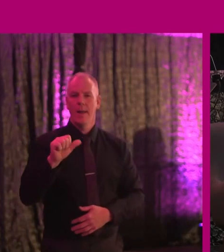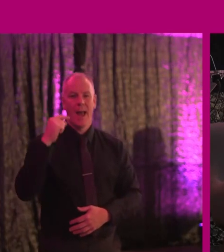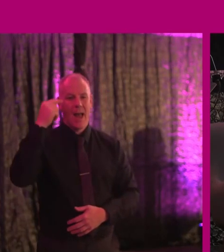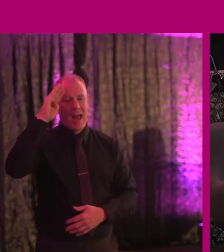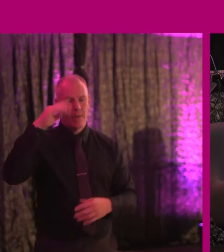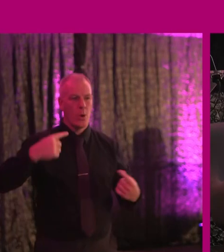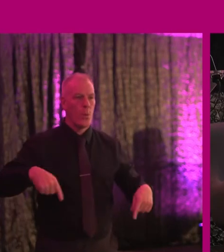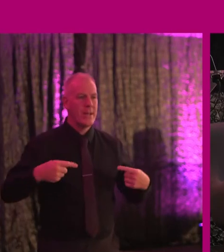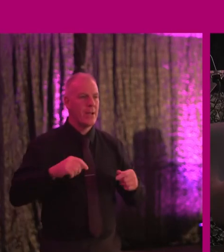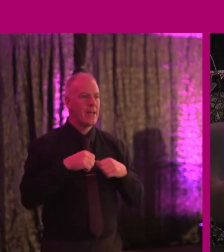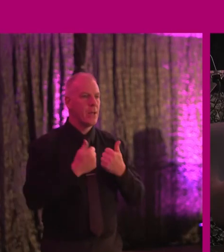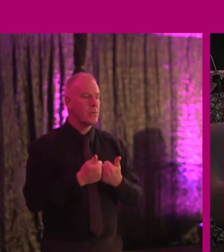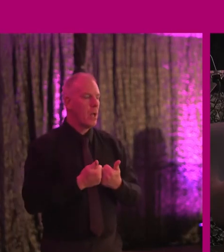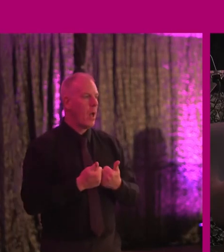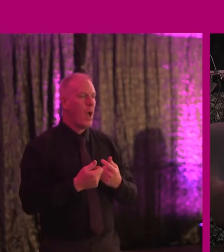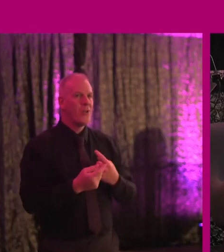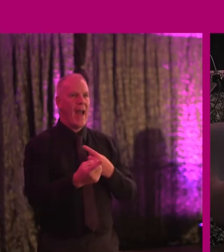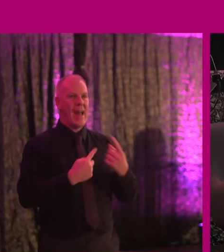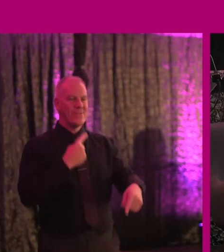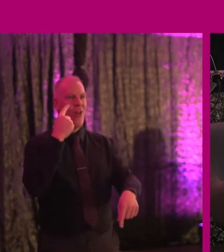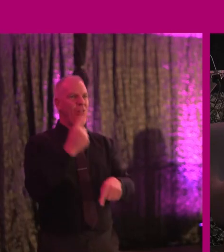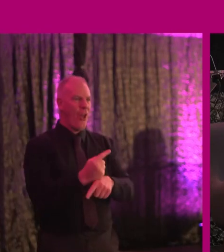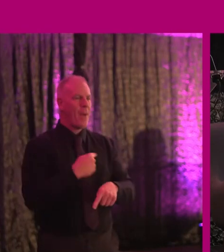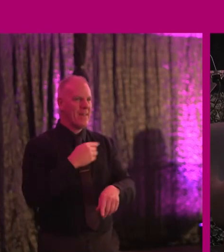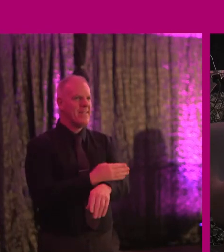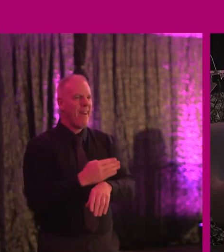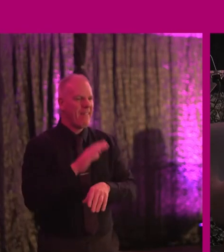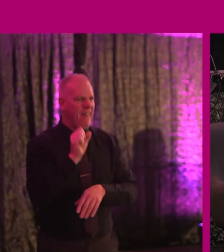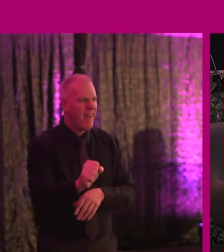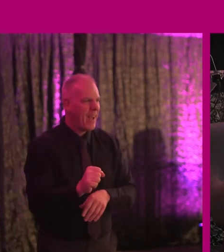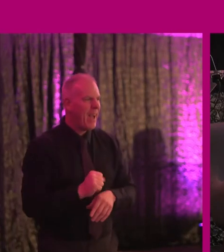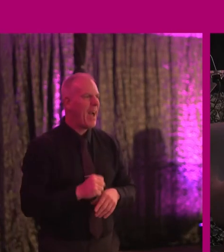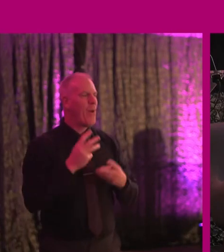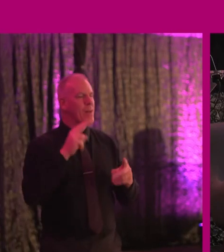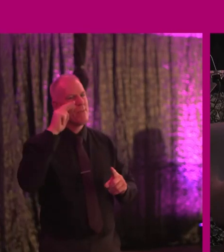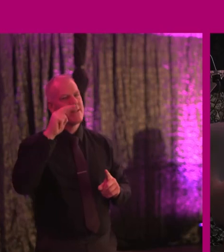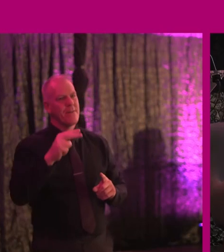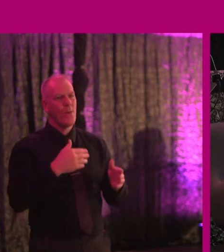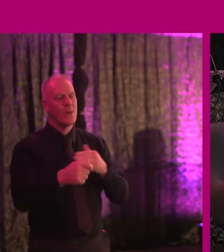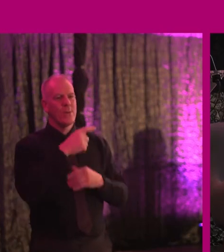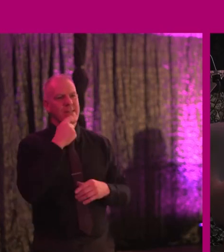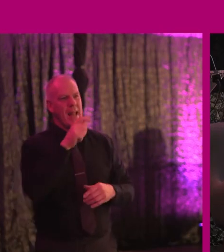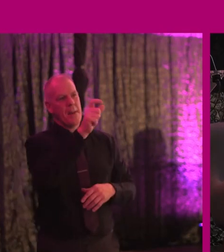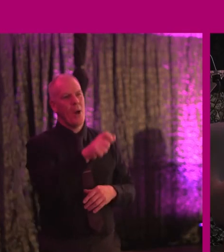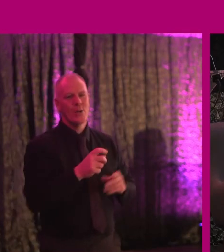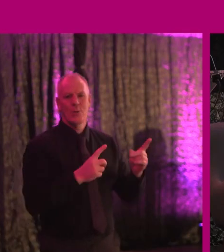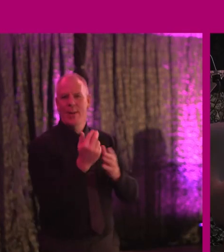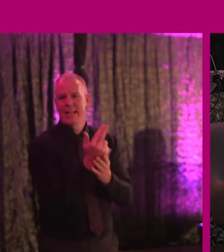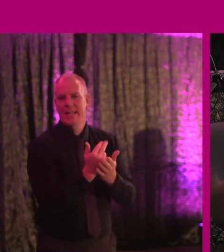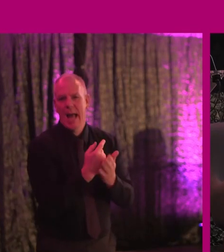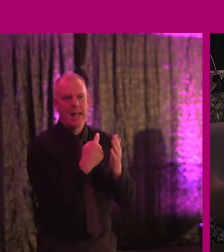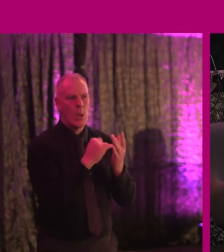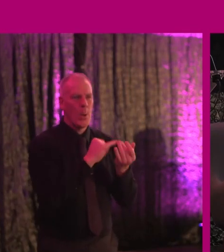You've cut me off with the past, really, with the answer there. was looking at the angle, what would you say to designers, to